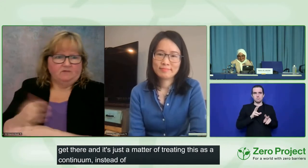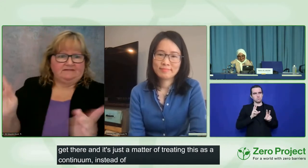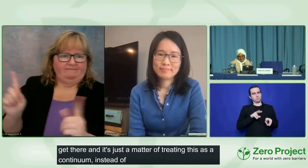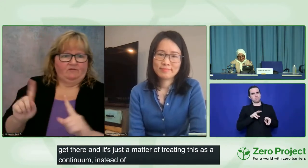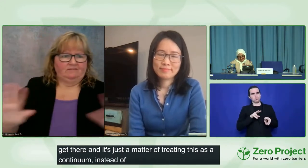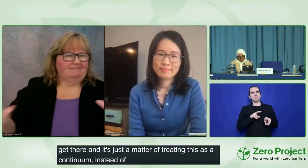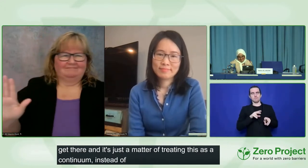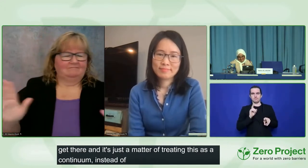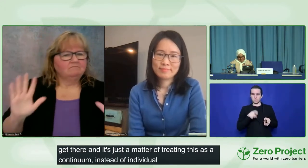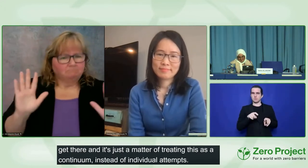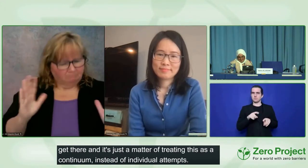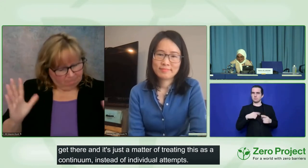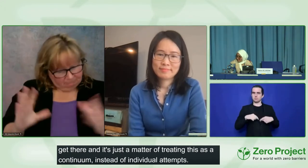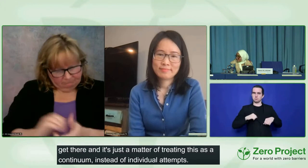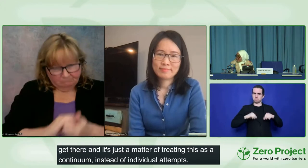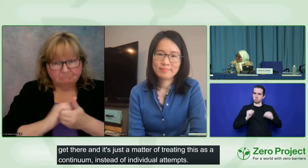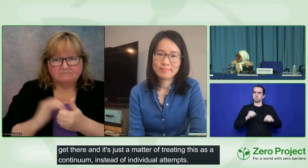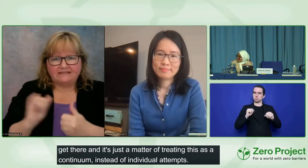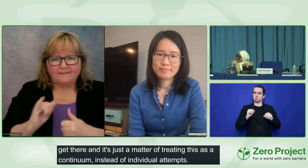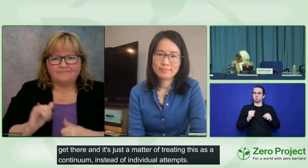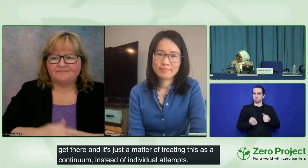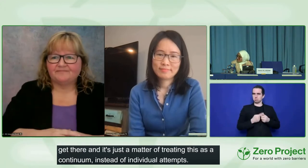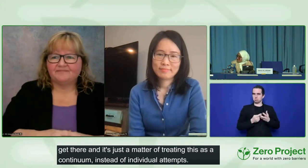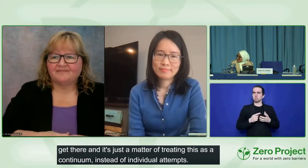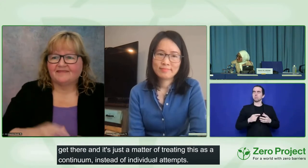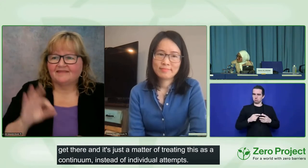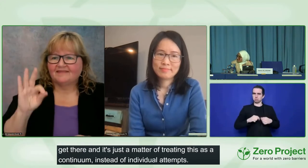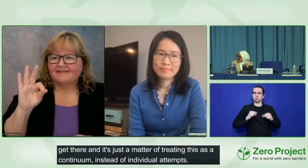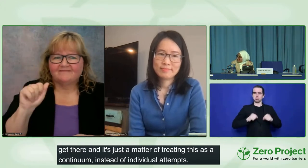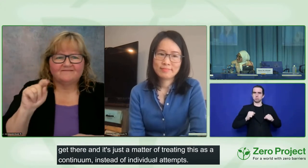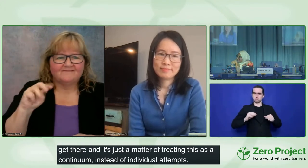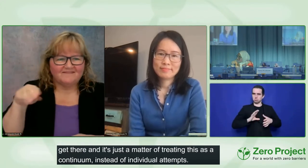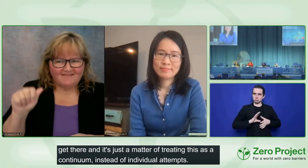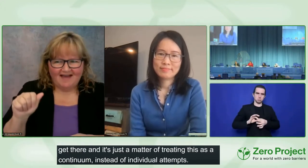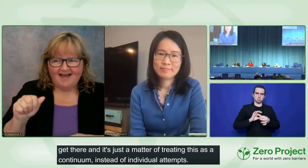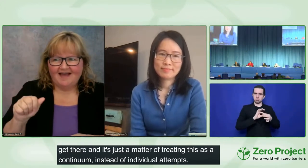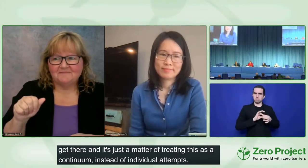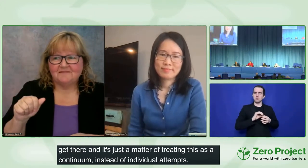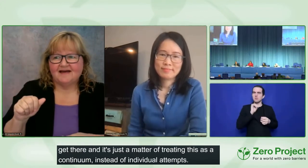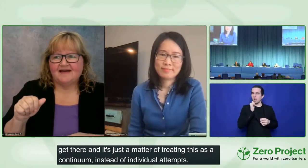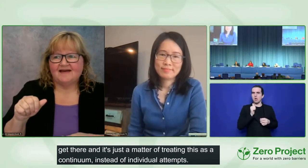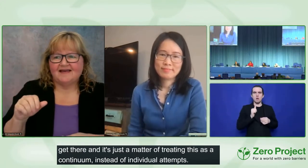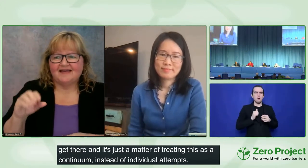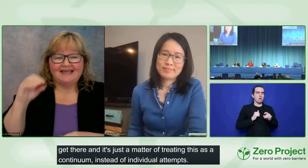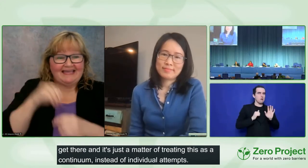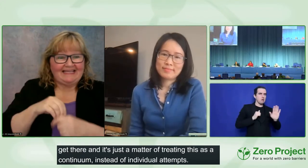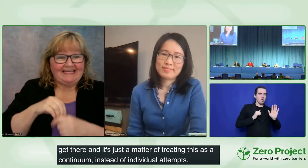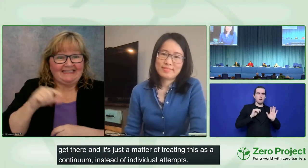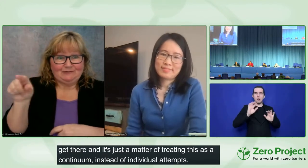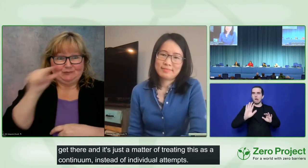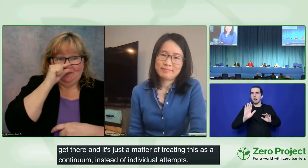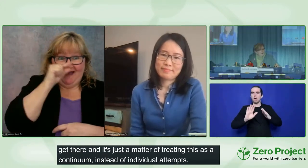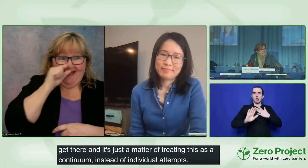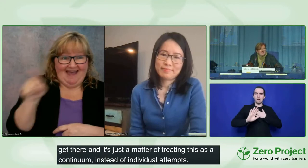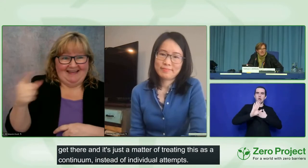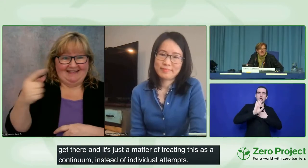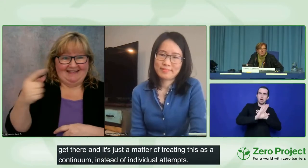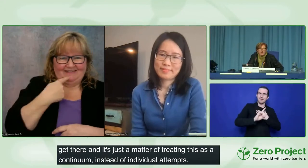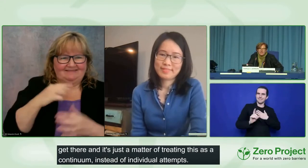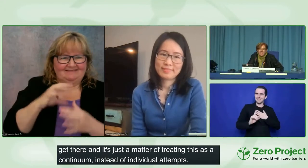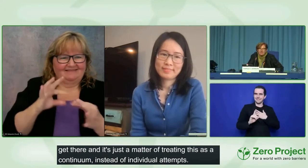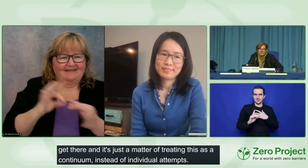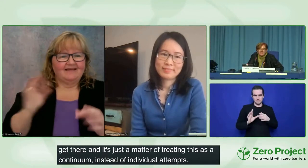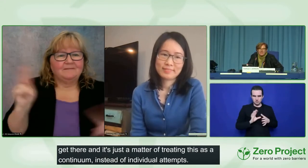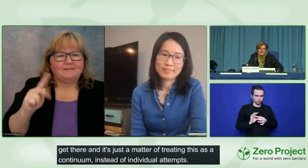you. Closing comment from Fatma at the USA Pavilion in Dubai. She made a statement and she said, you know, people often